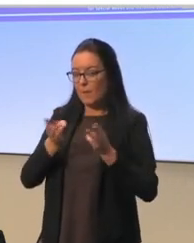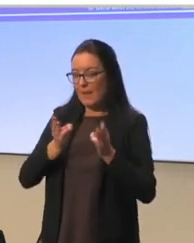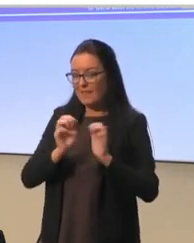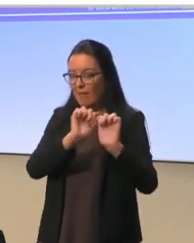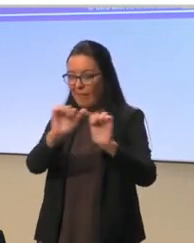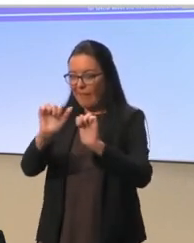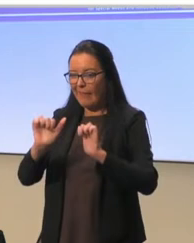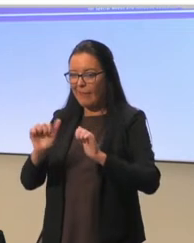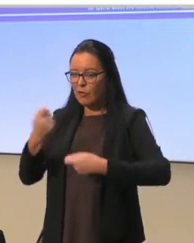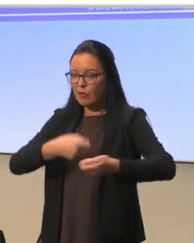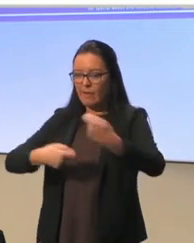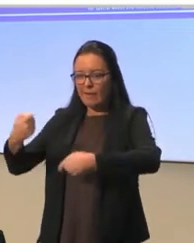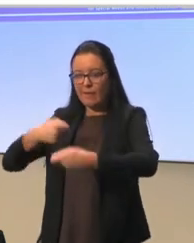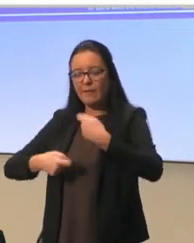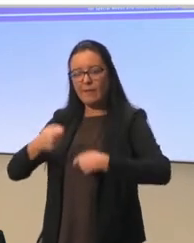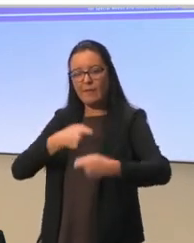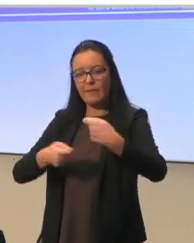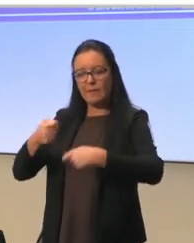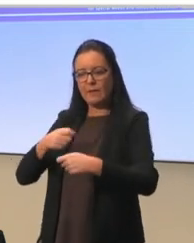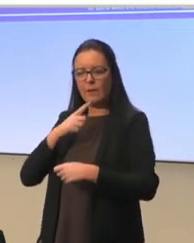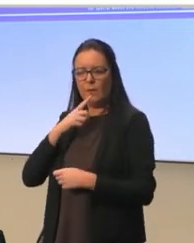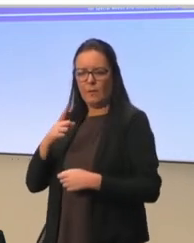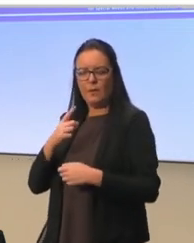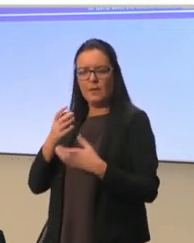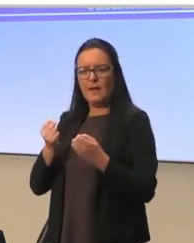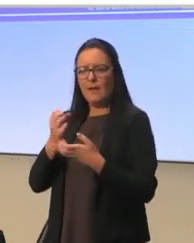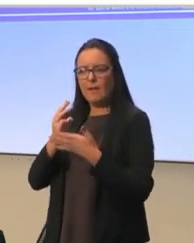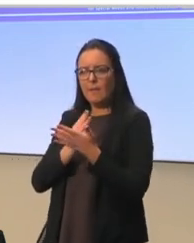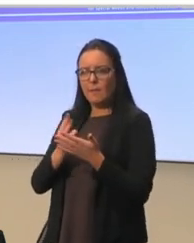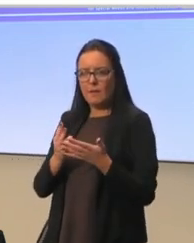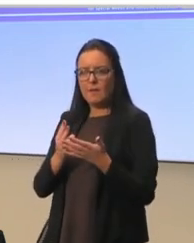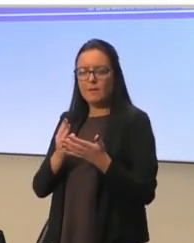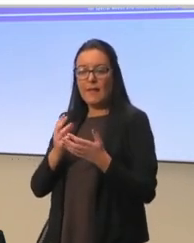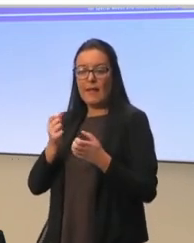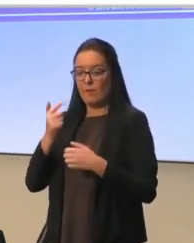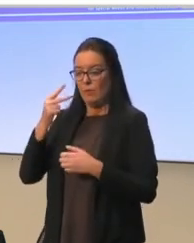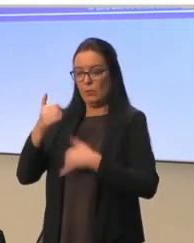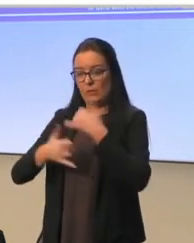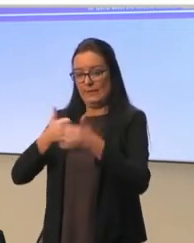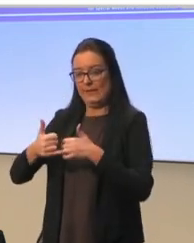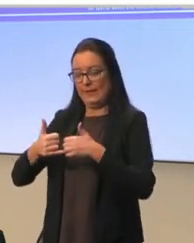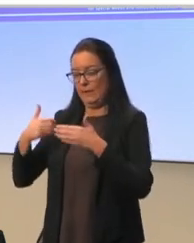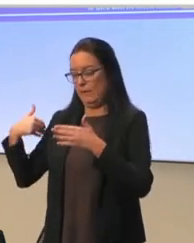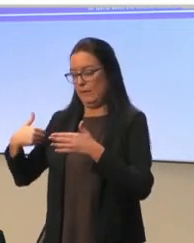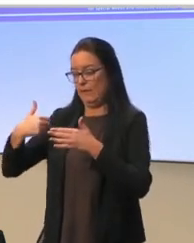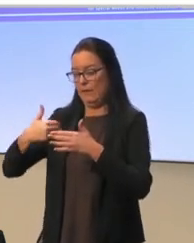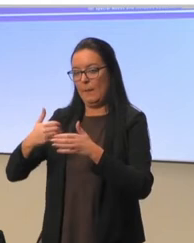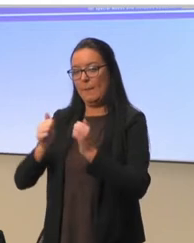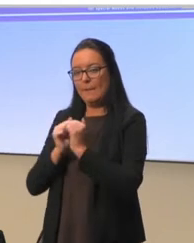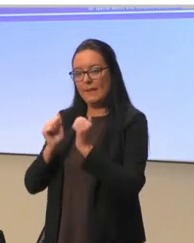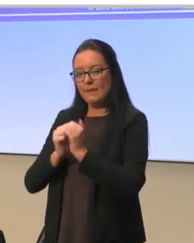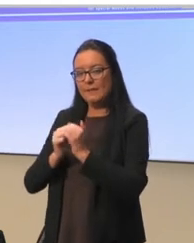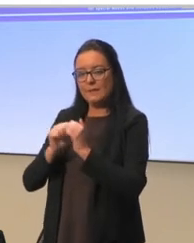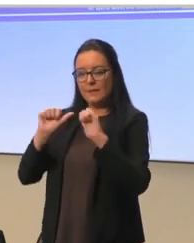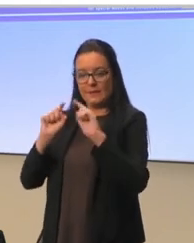At the moment, there is the biannual meeting of the agency taking place in Sofia. And